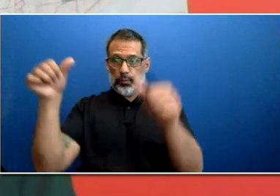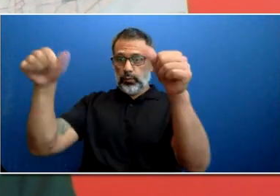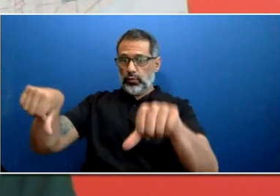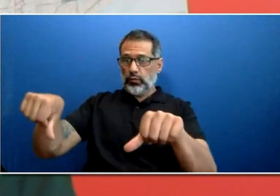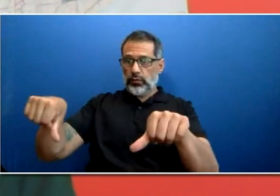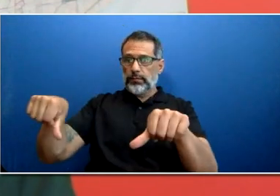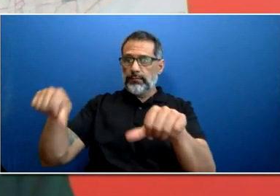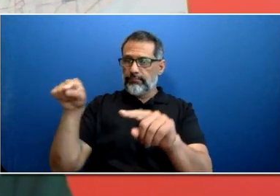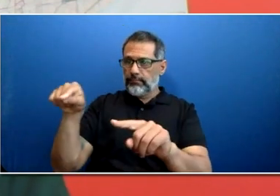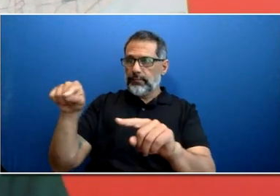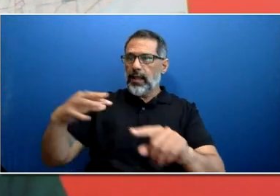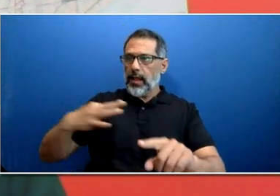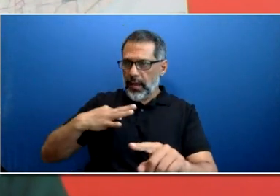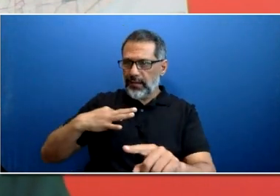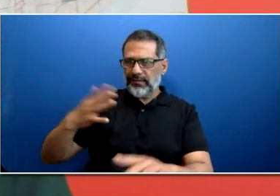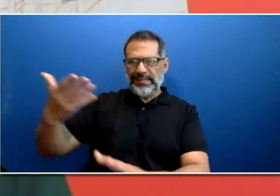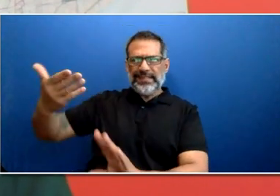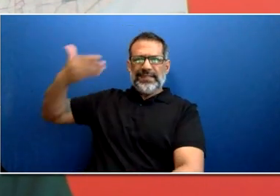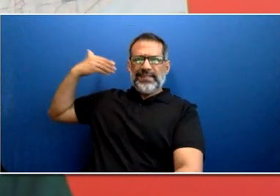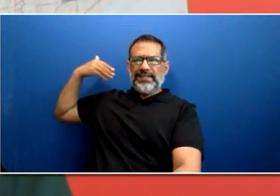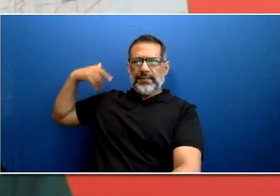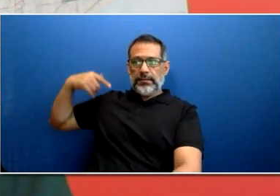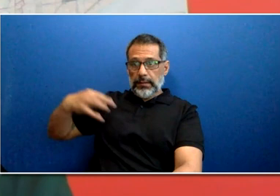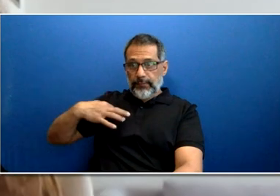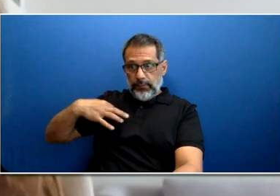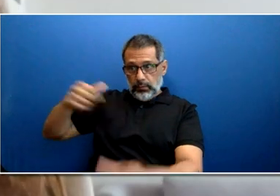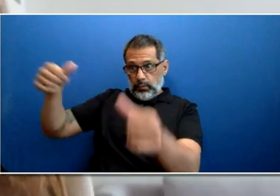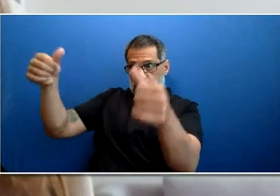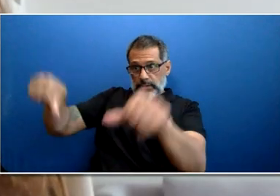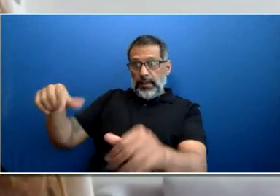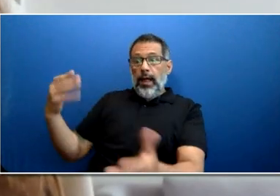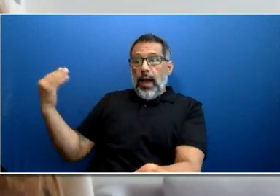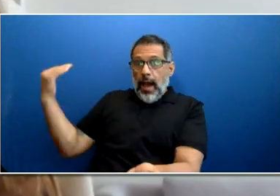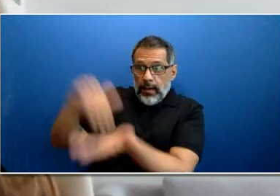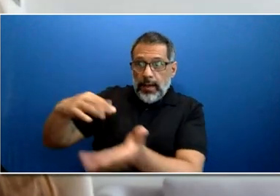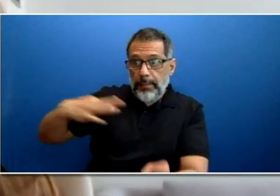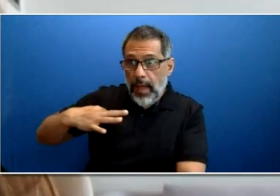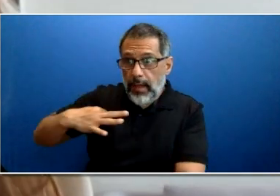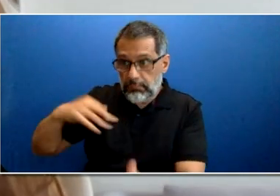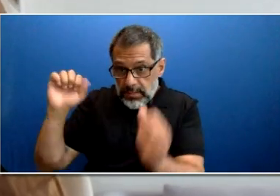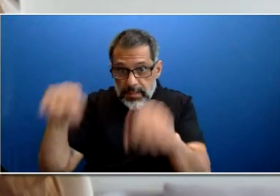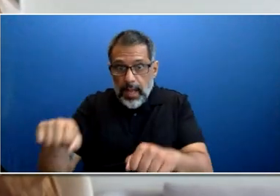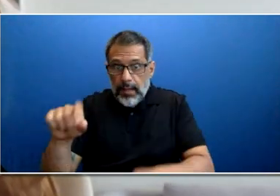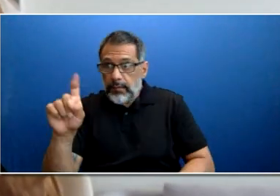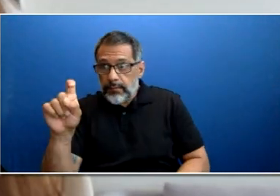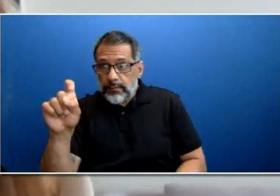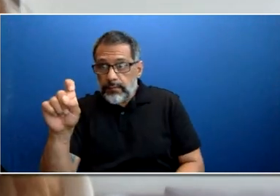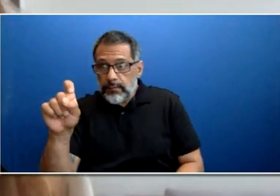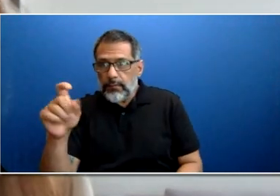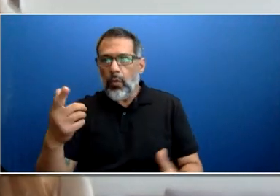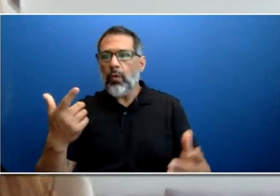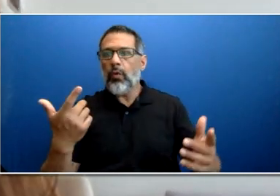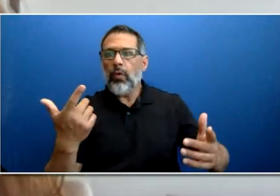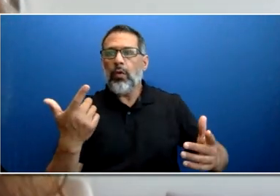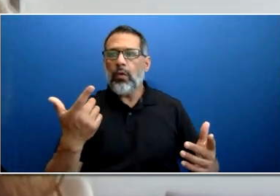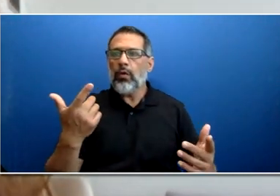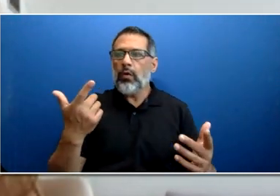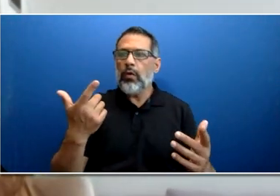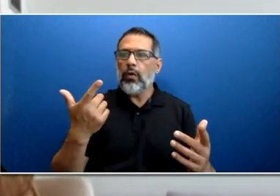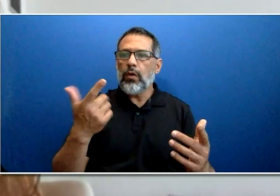get you to answer that one? Yes, of course. So, you are eligible to reapply.